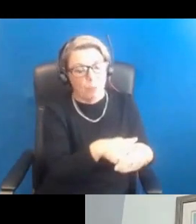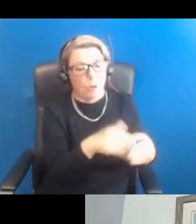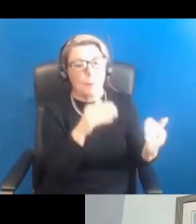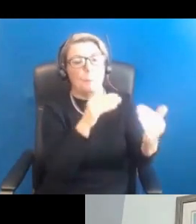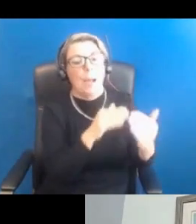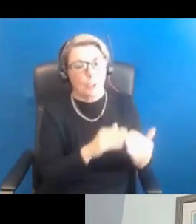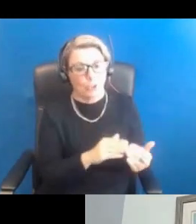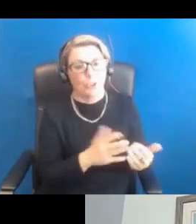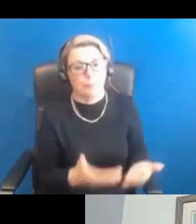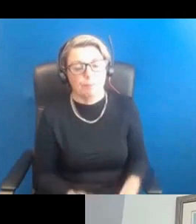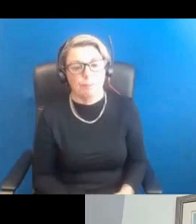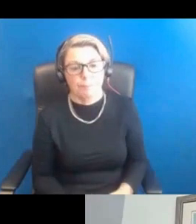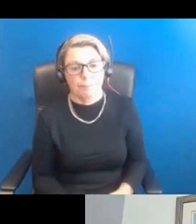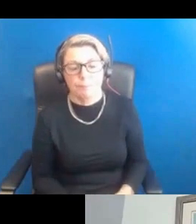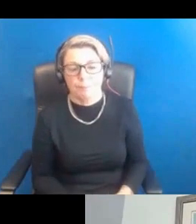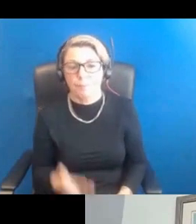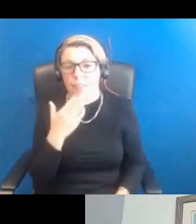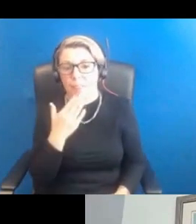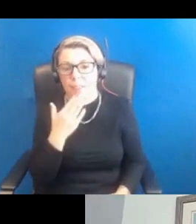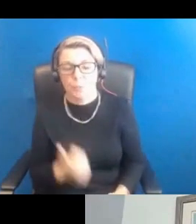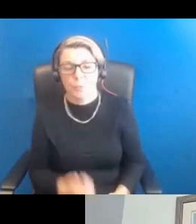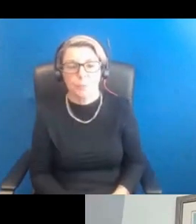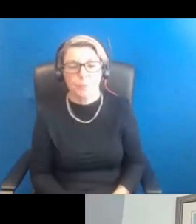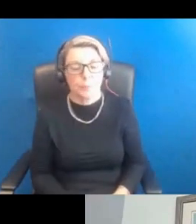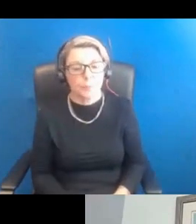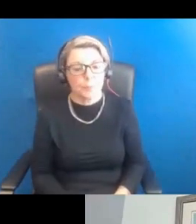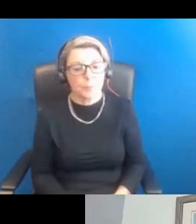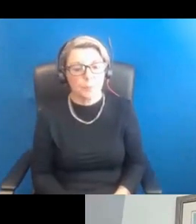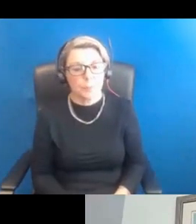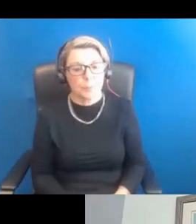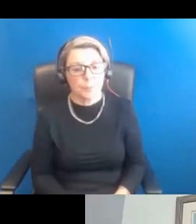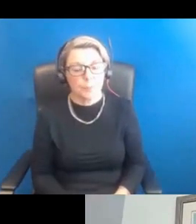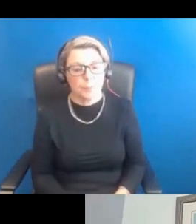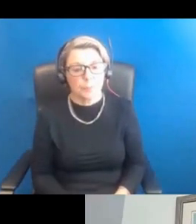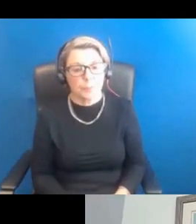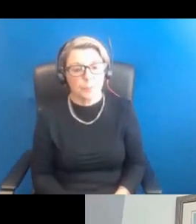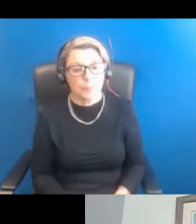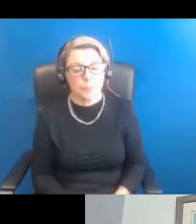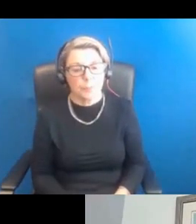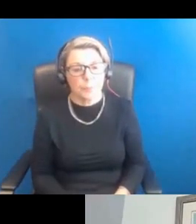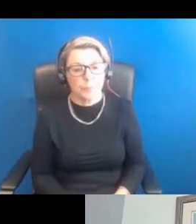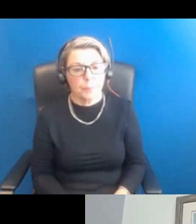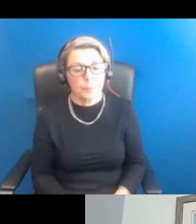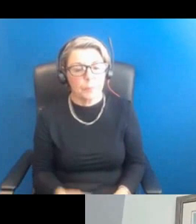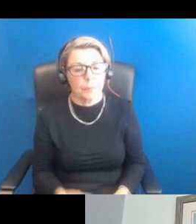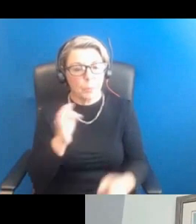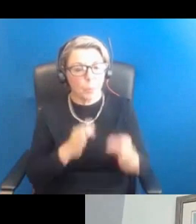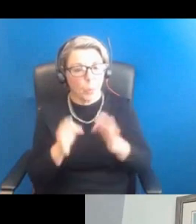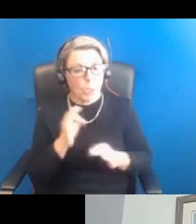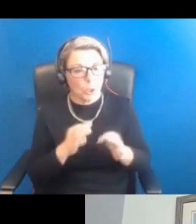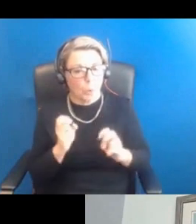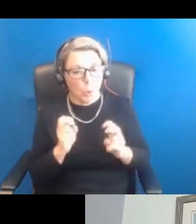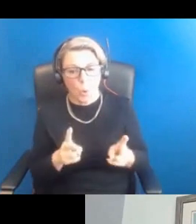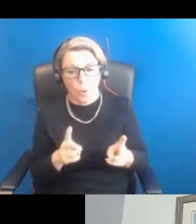Thanks very much, Professor Duncan, and then there are some questions. I'm sure this will be okay. Would it be